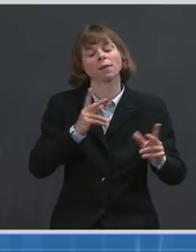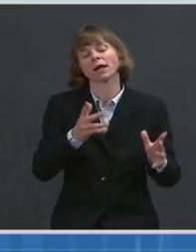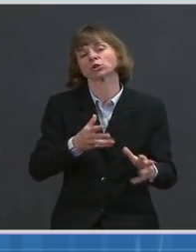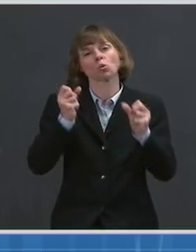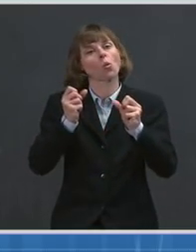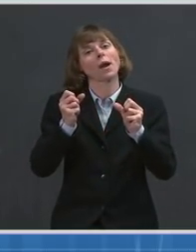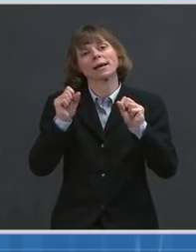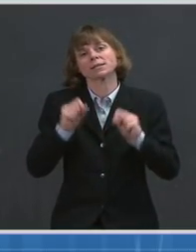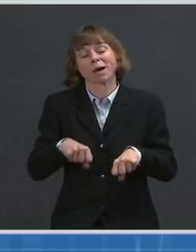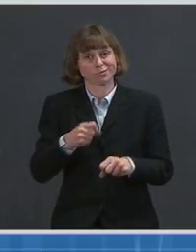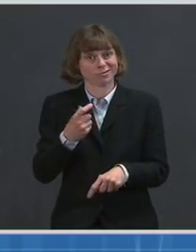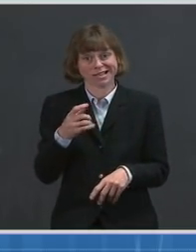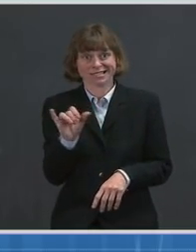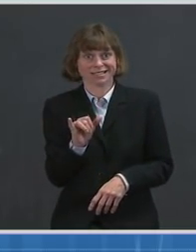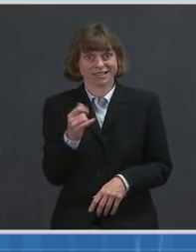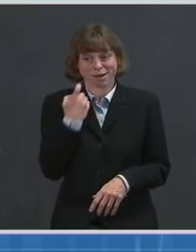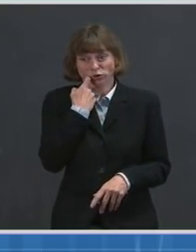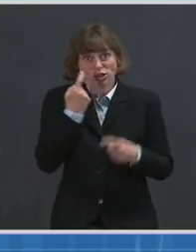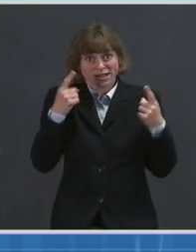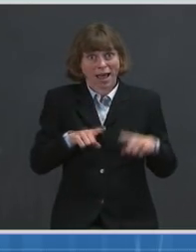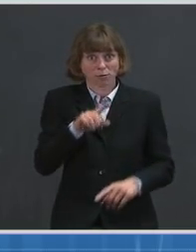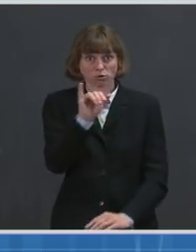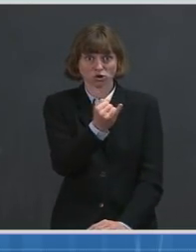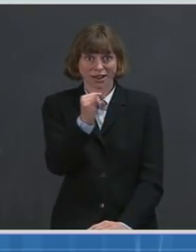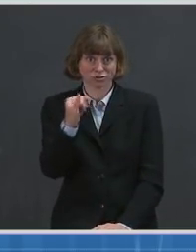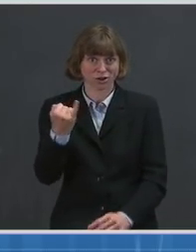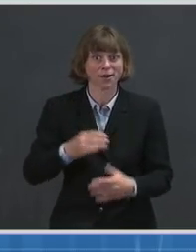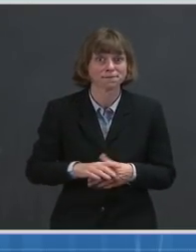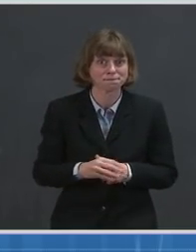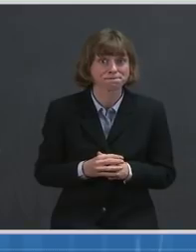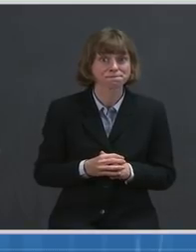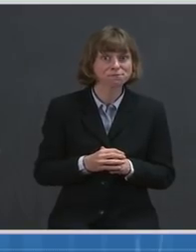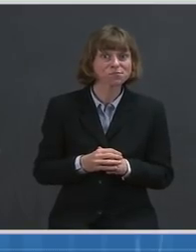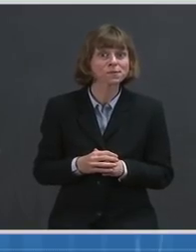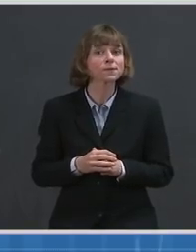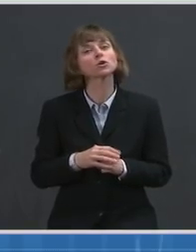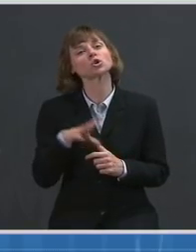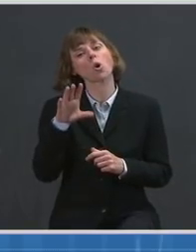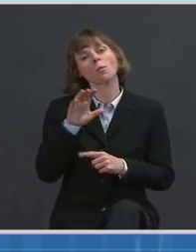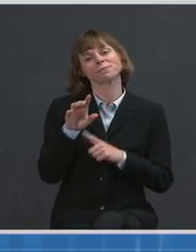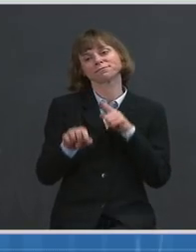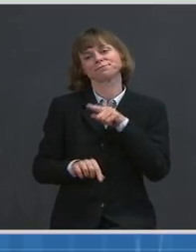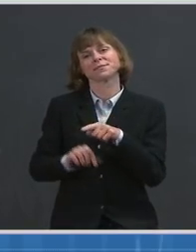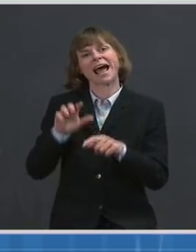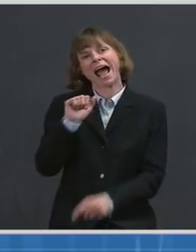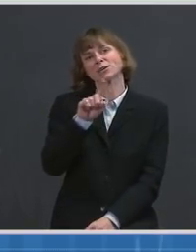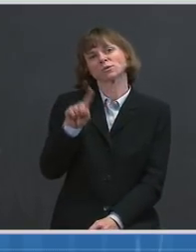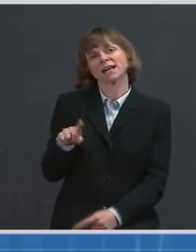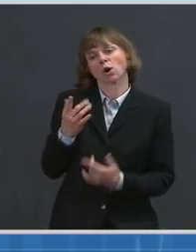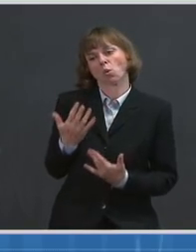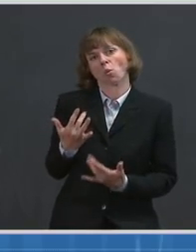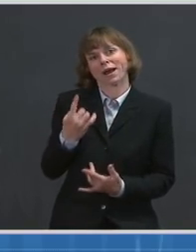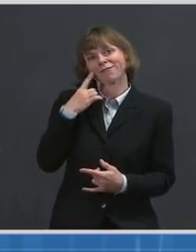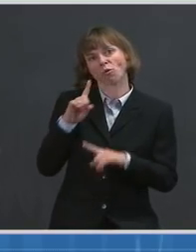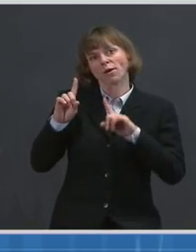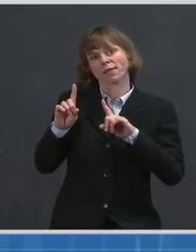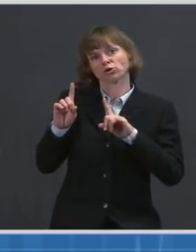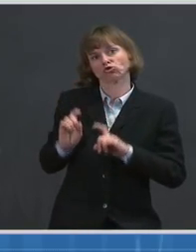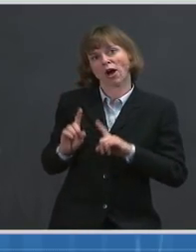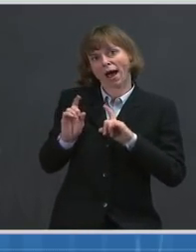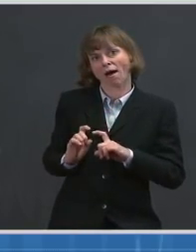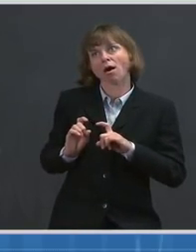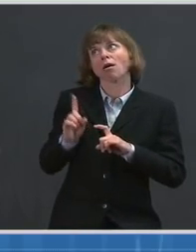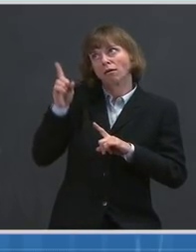we just did with J&J. So, AstraZeneca, we're awaiting the clinical trial and then the decision by the FDA